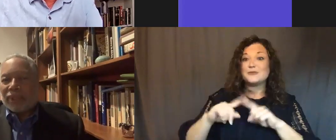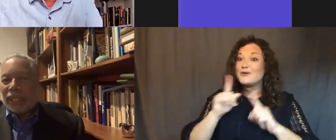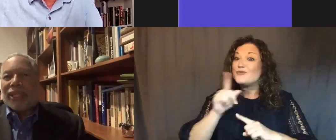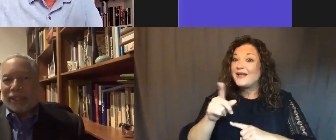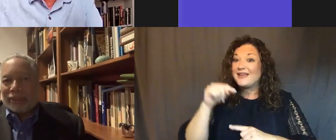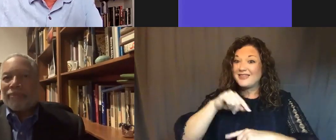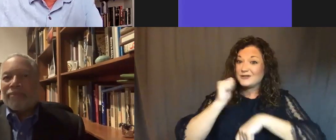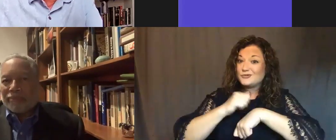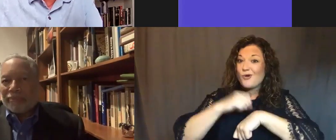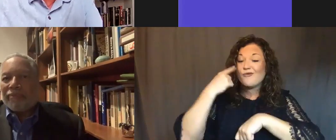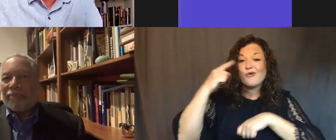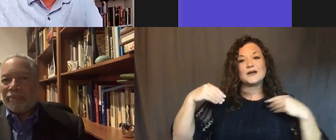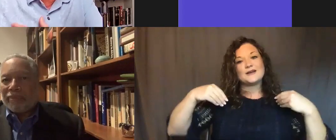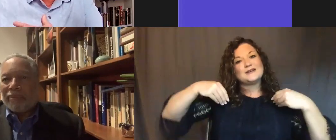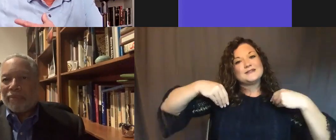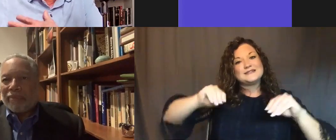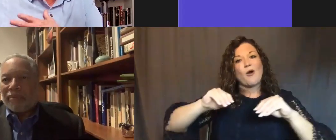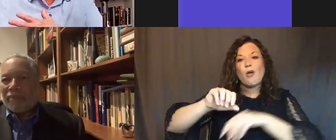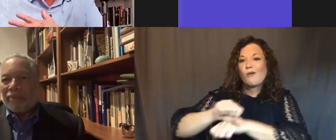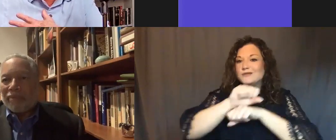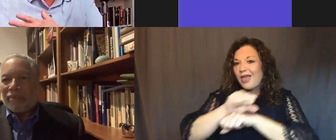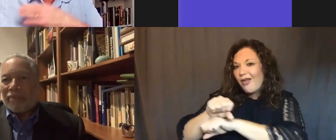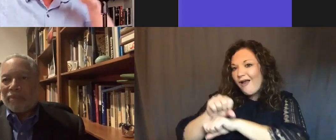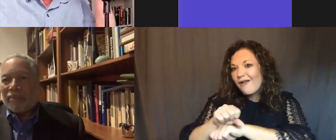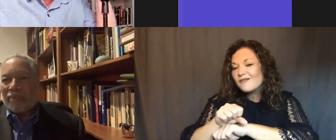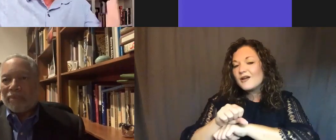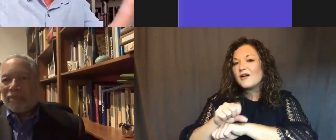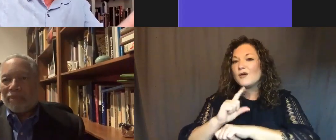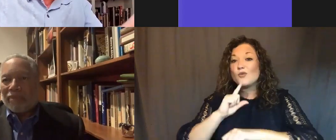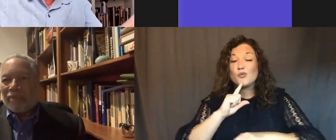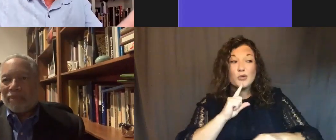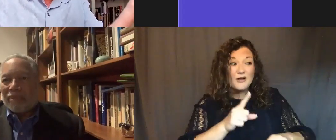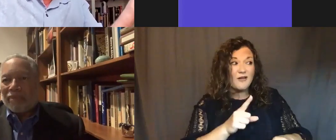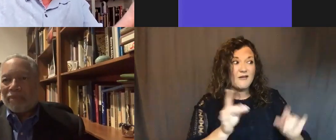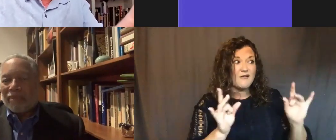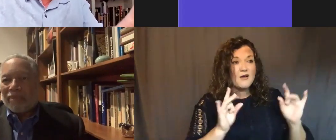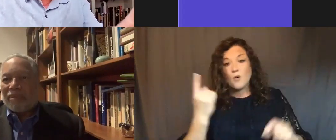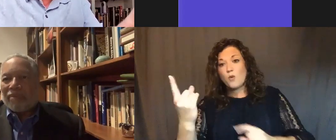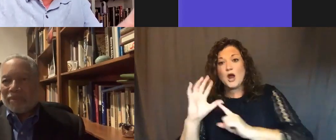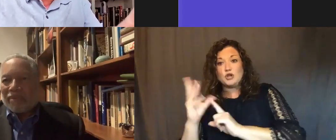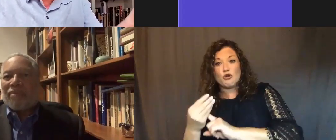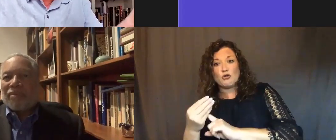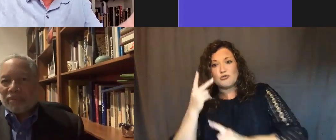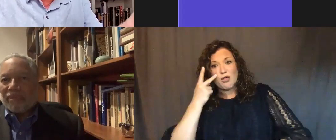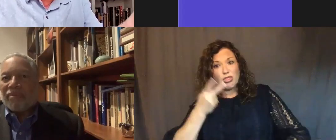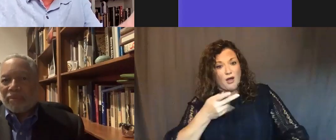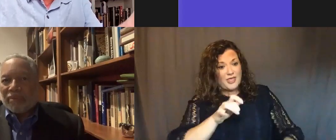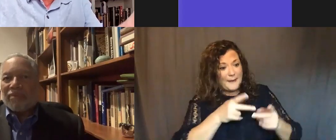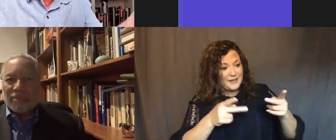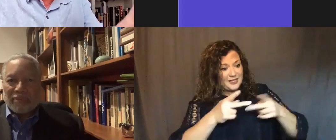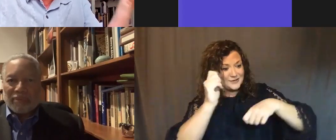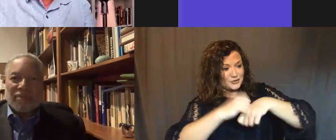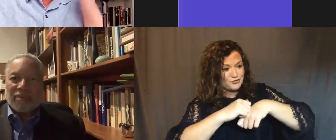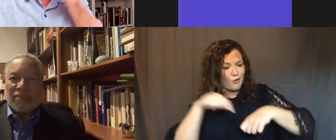Okay. And what struck him was the tragedy that one culture would see it as a place where somebody gave